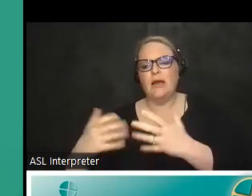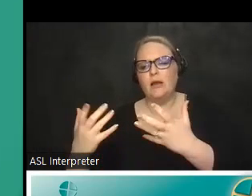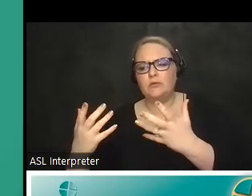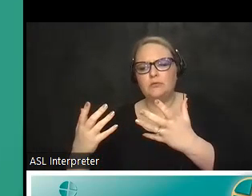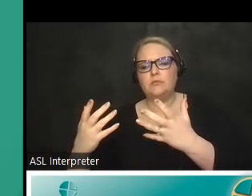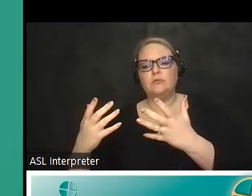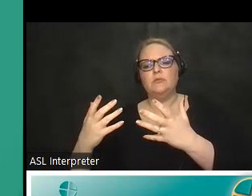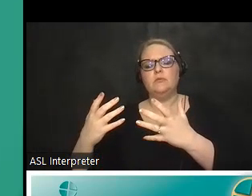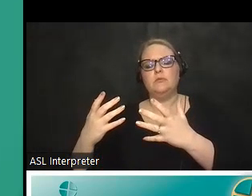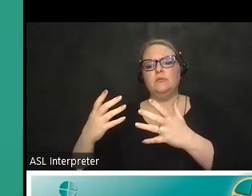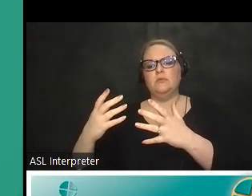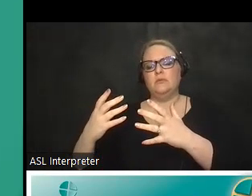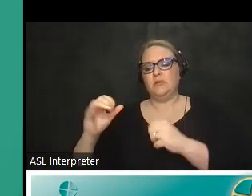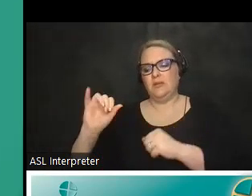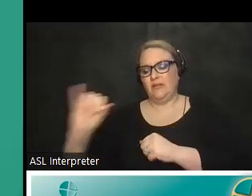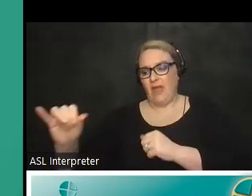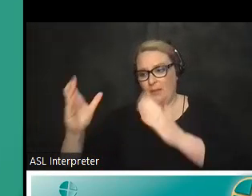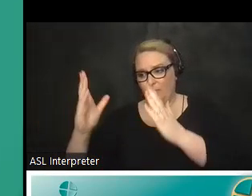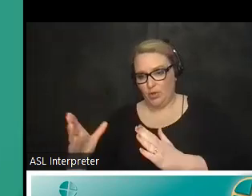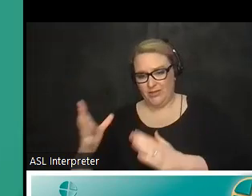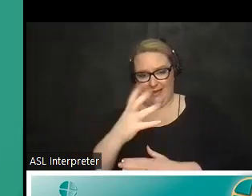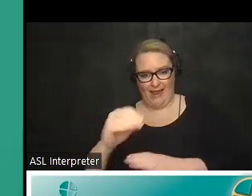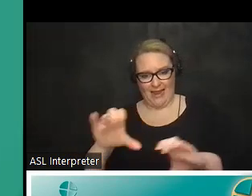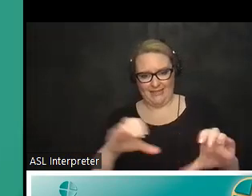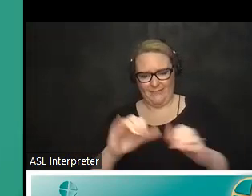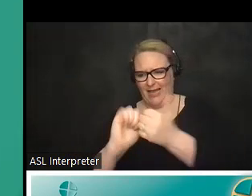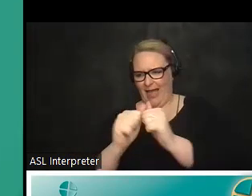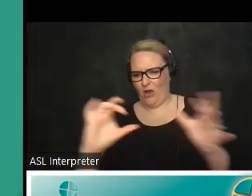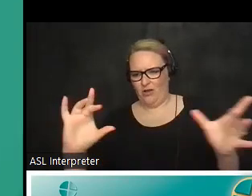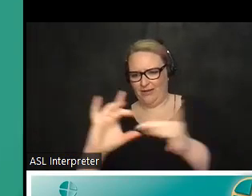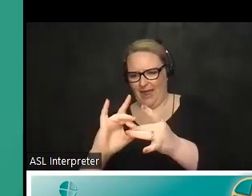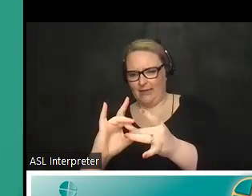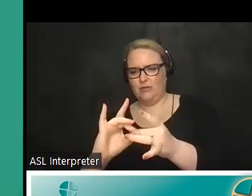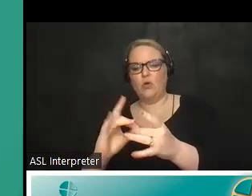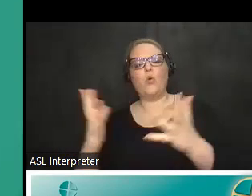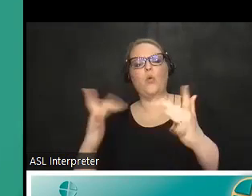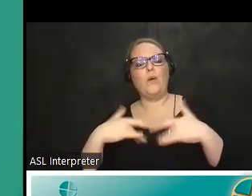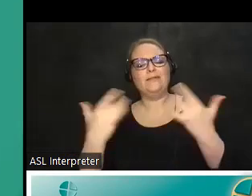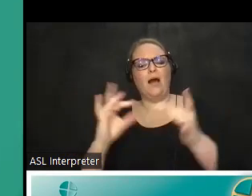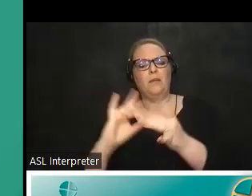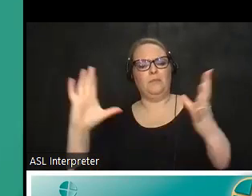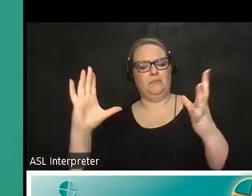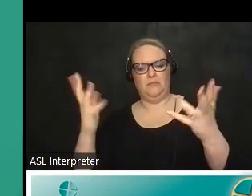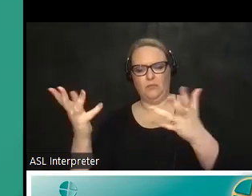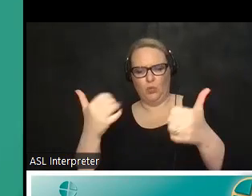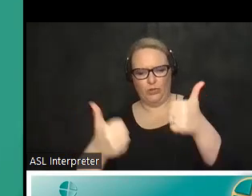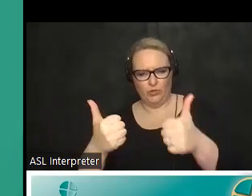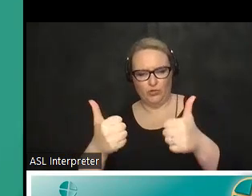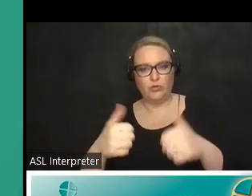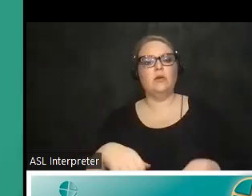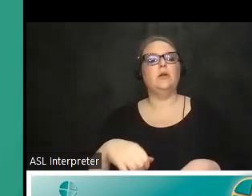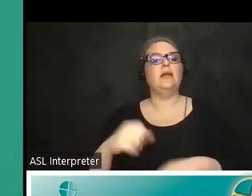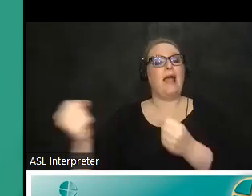the contact between the person and the activity where's the disconnect um and then there's the empathy stage where we